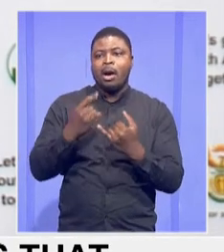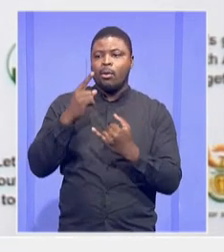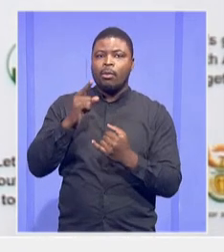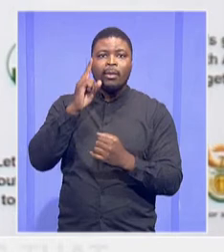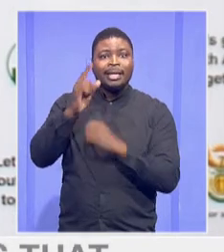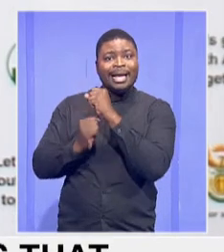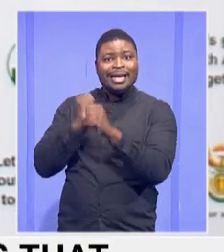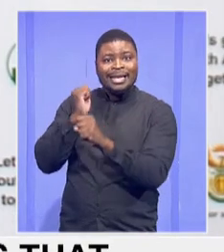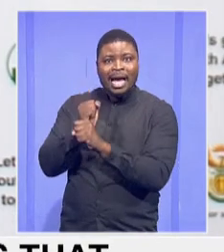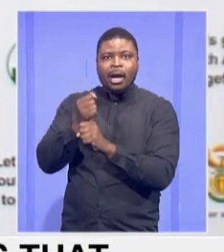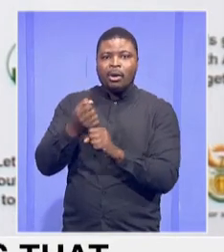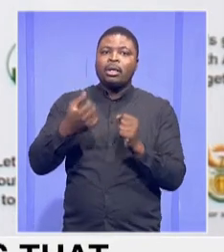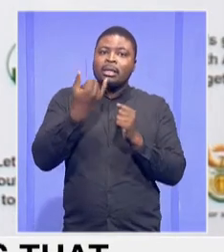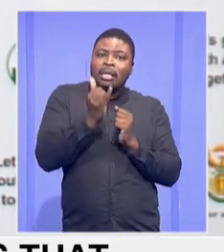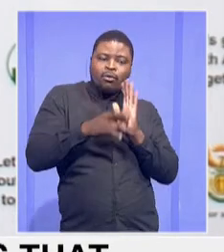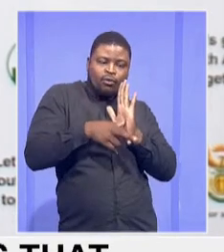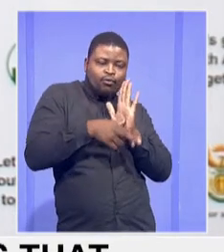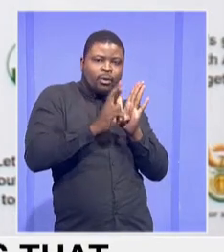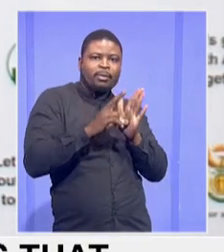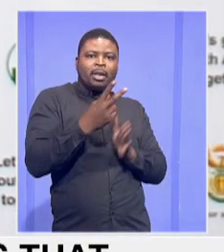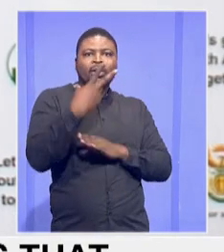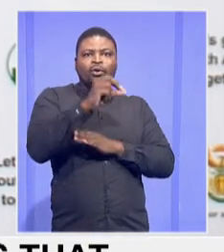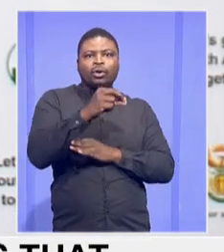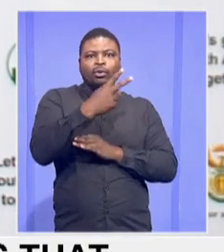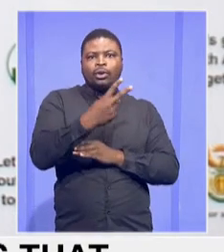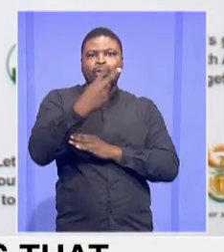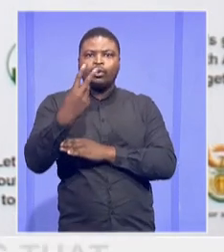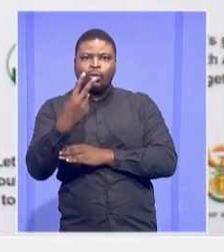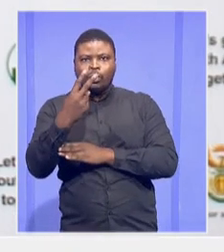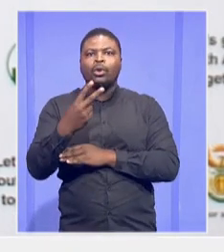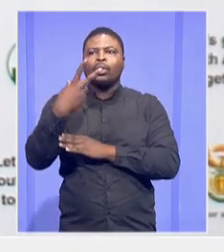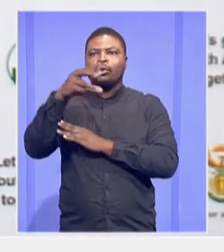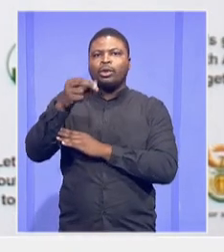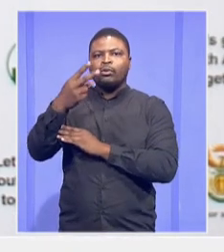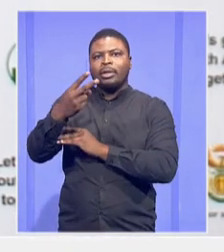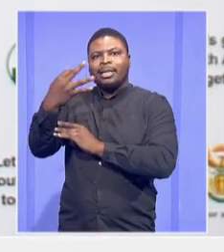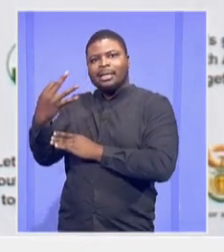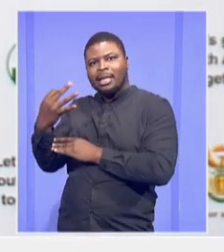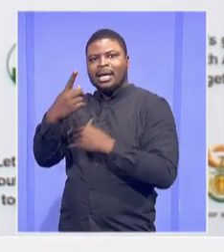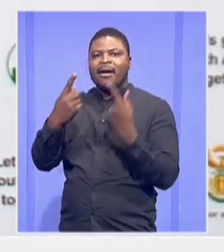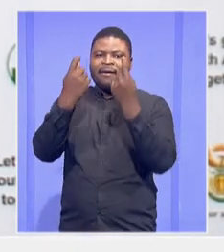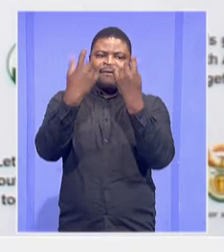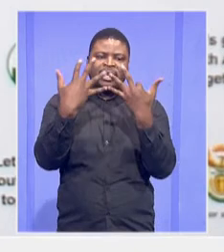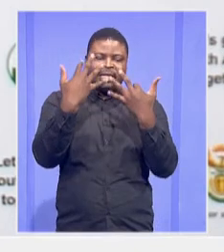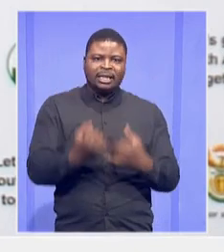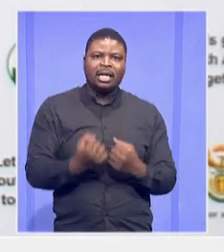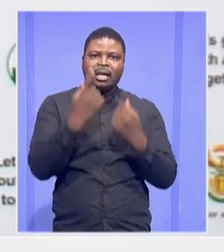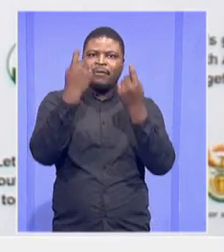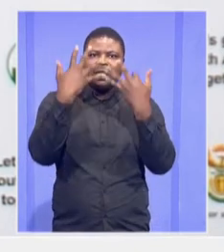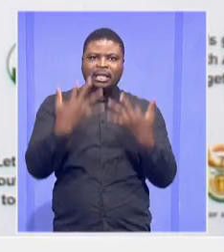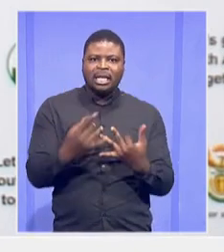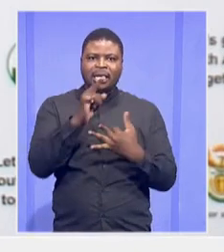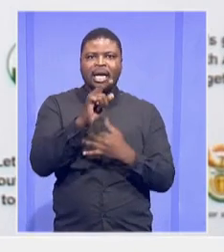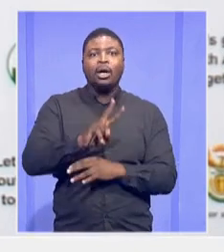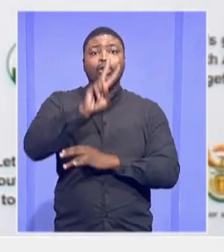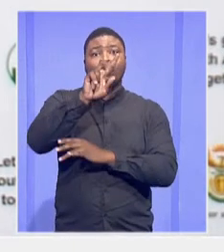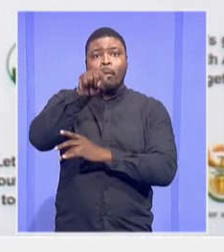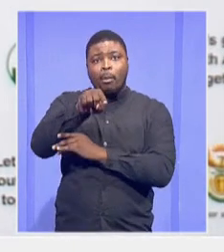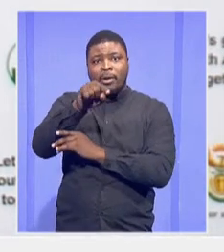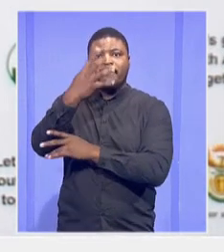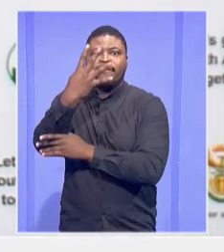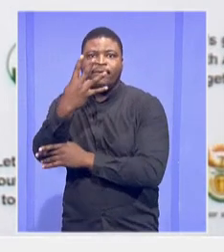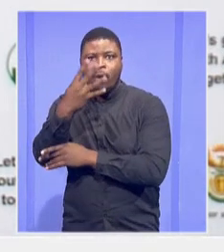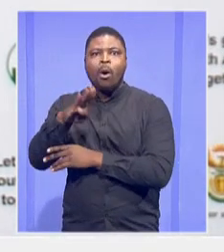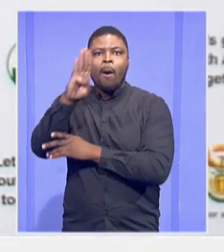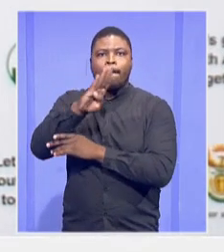review, 2022-2023 financial year of the 2.4 billion that is allocated